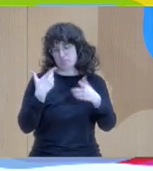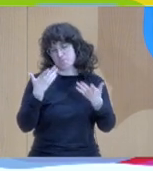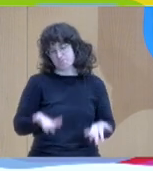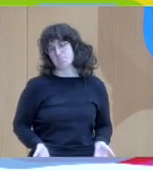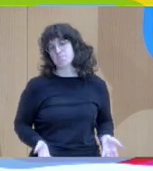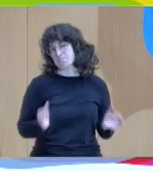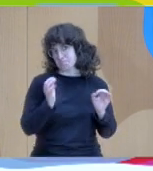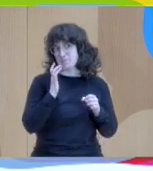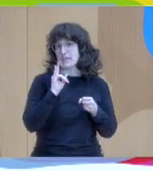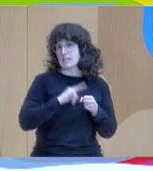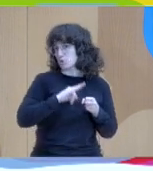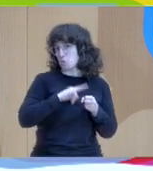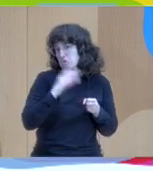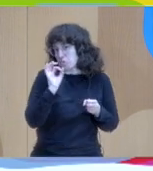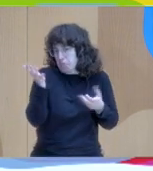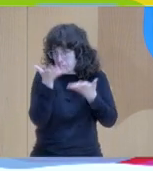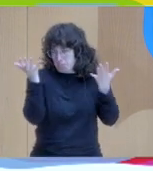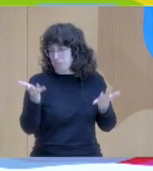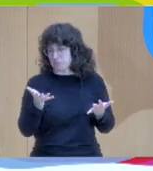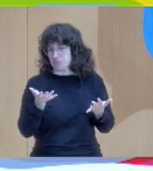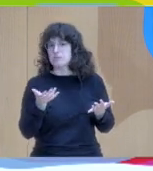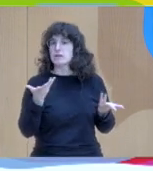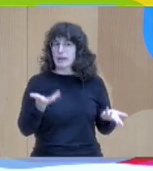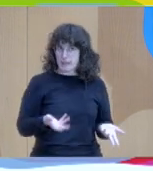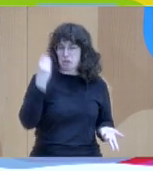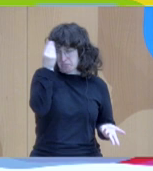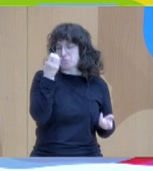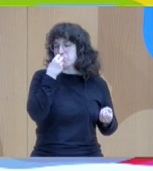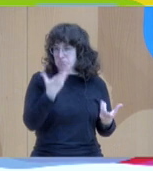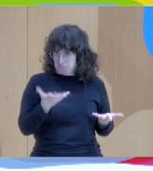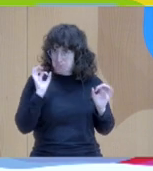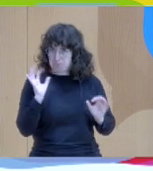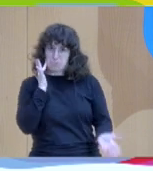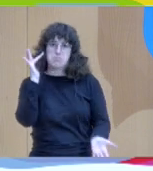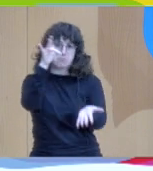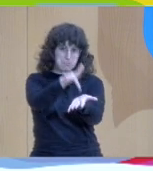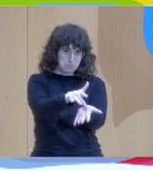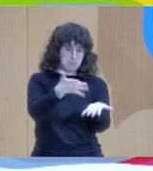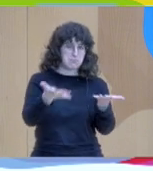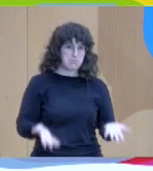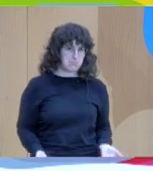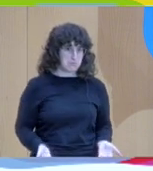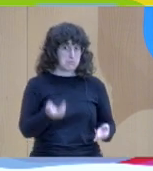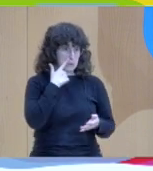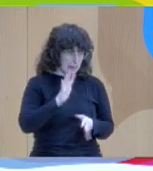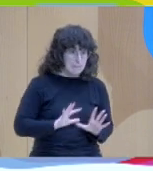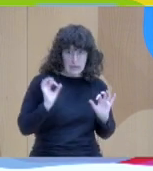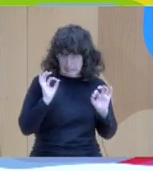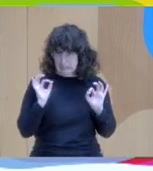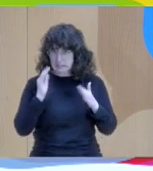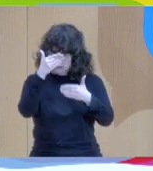whatever would that be okay let's decide then we write the new calendar we are there then there are